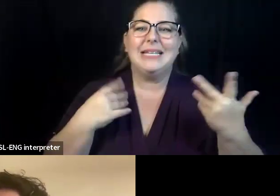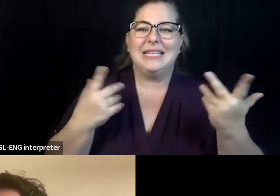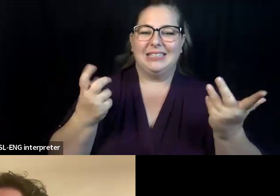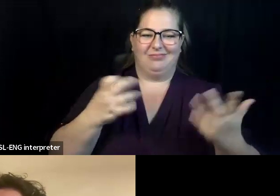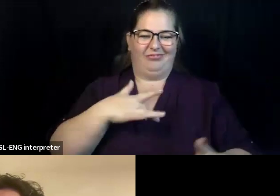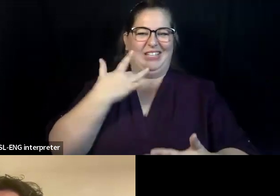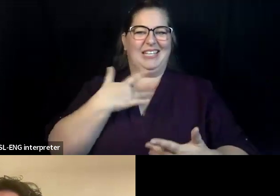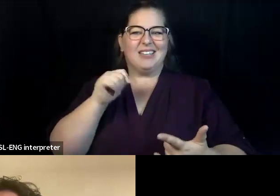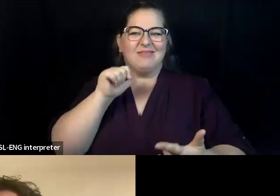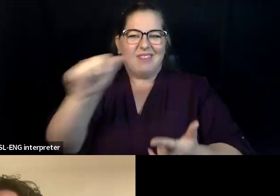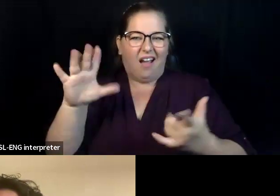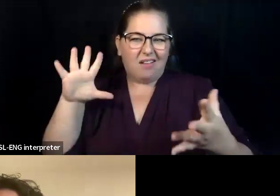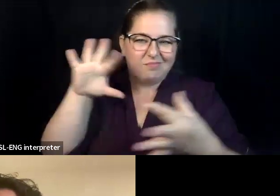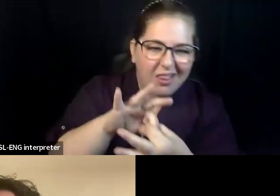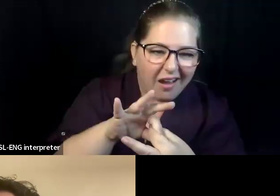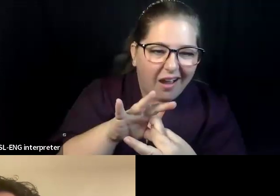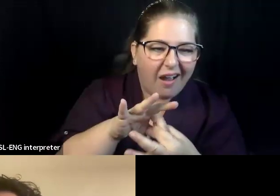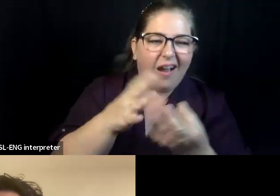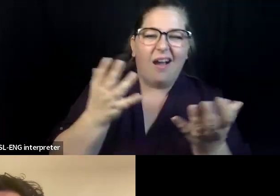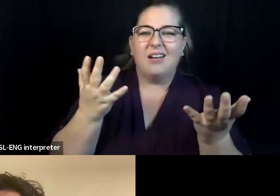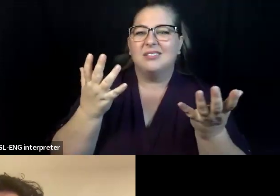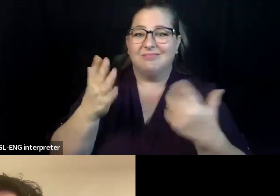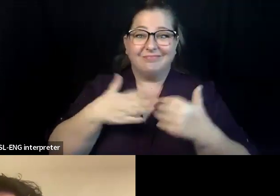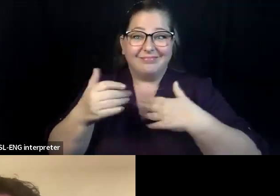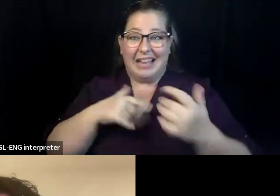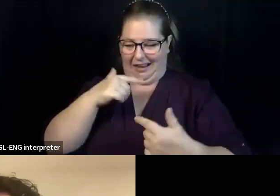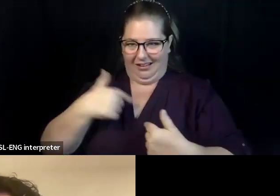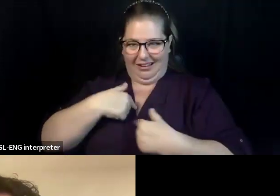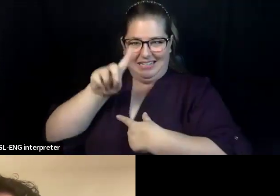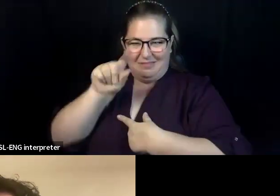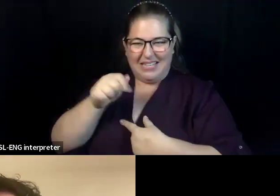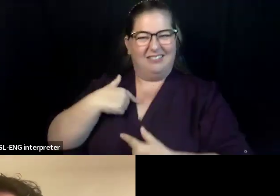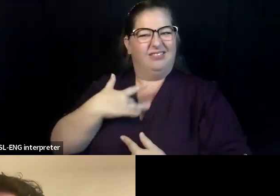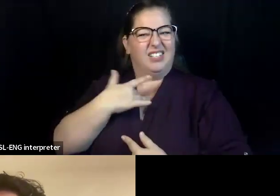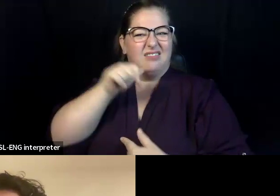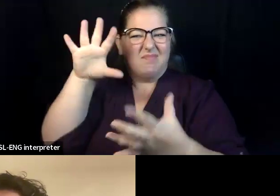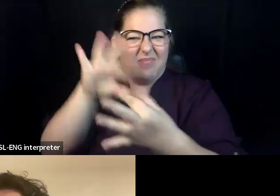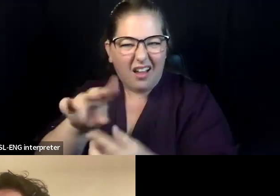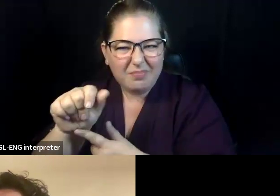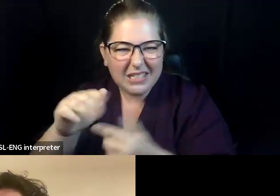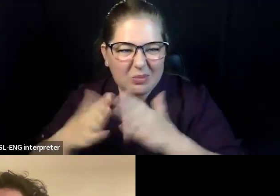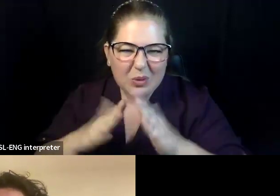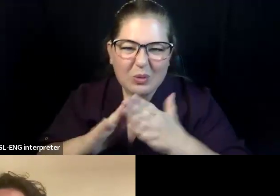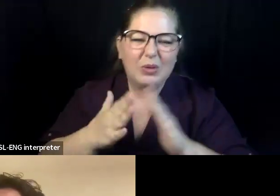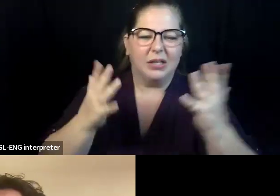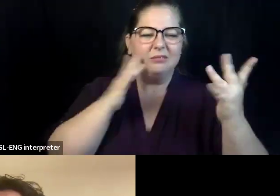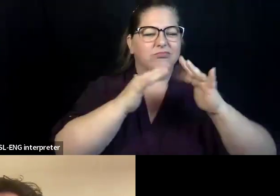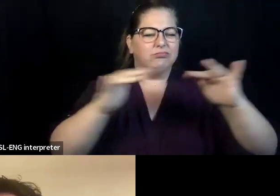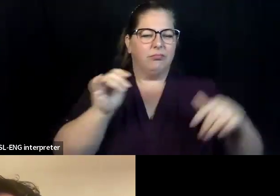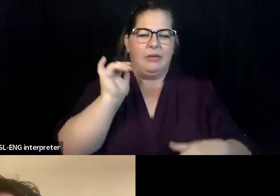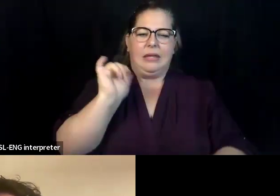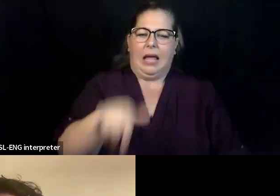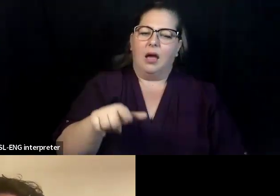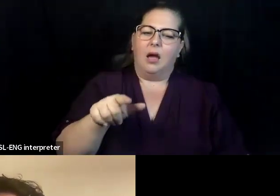Right. And so that's really important for us that we take an intersectional approach that we grant be grounded